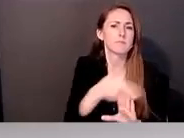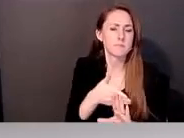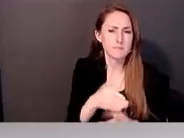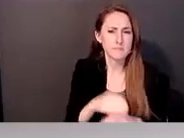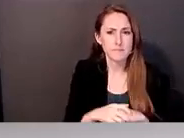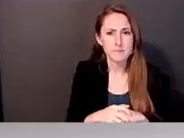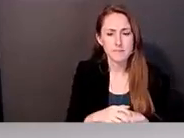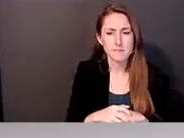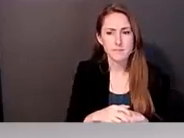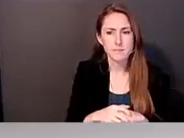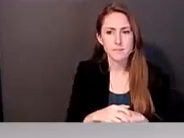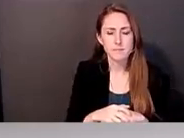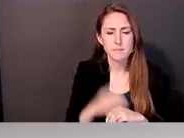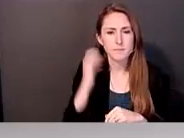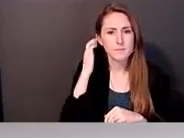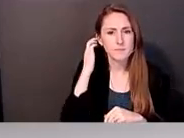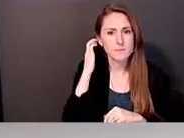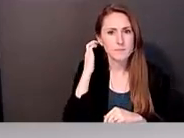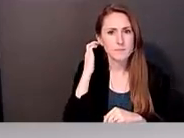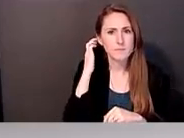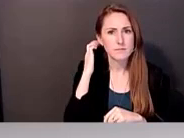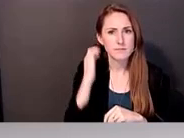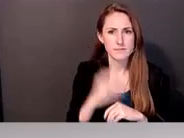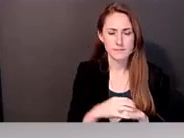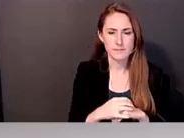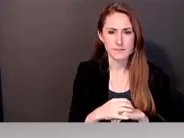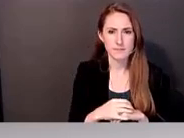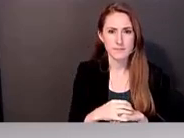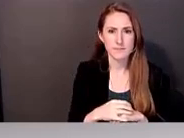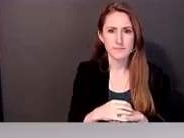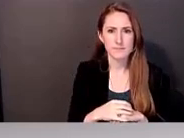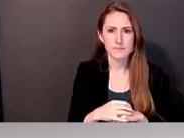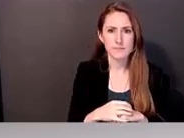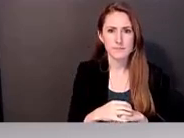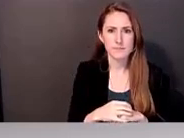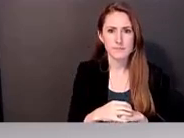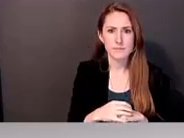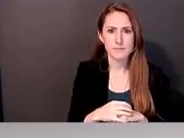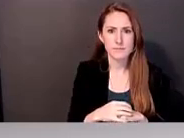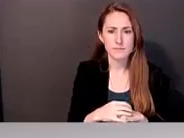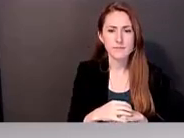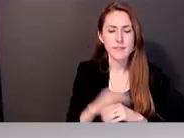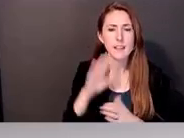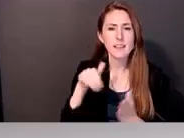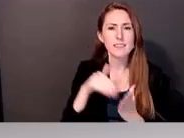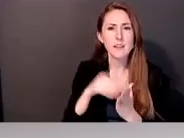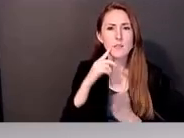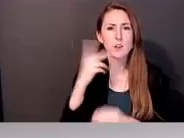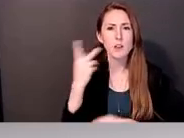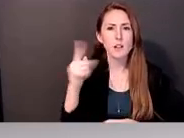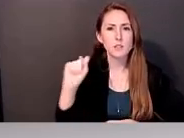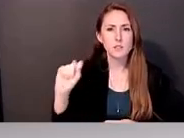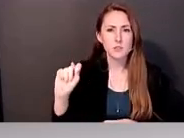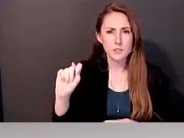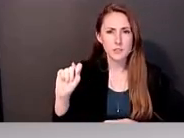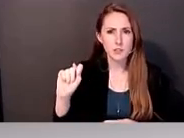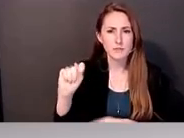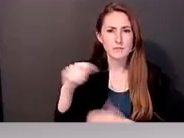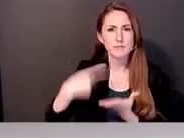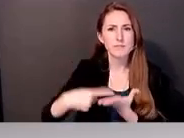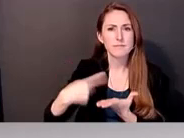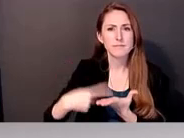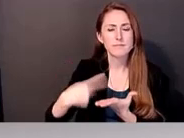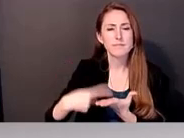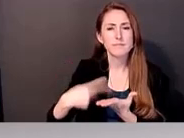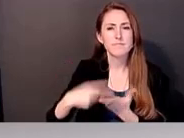one of them, there's always... The Center on Knowledge Translation does a survey of all grantees about what are their top training and technical